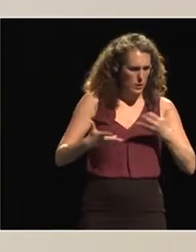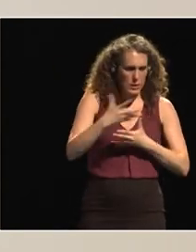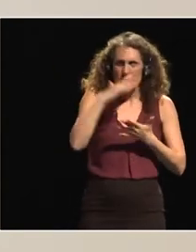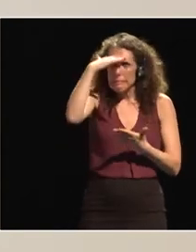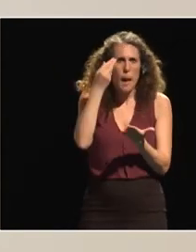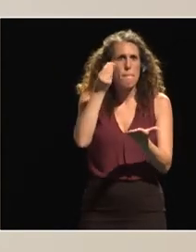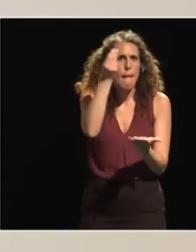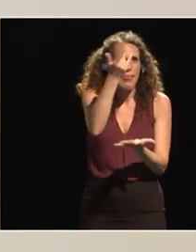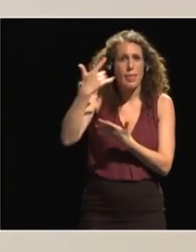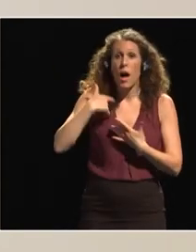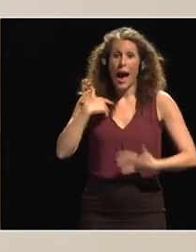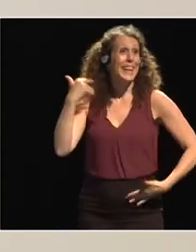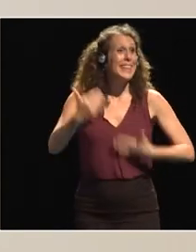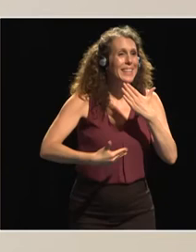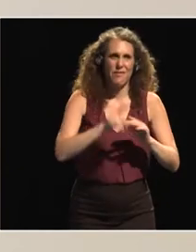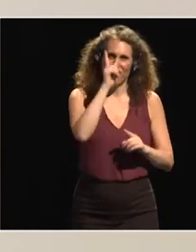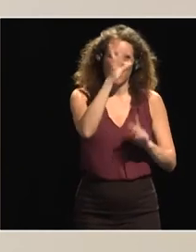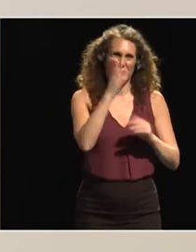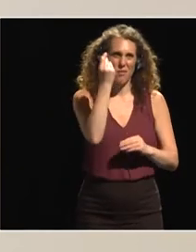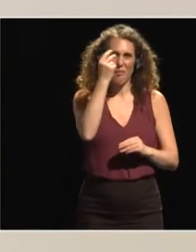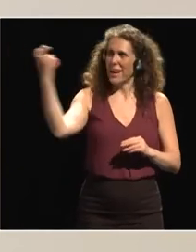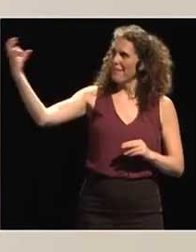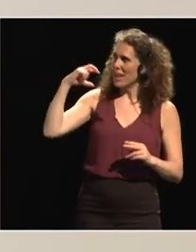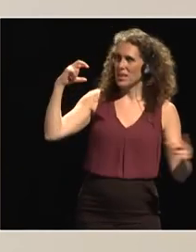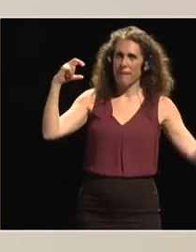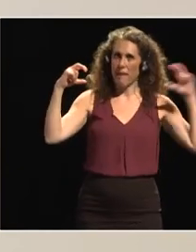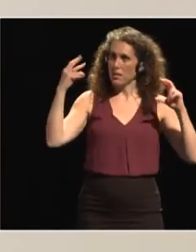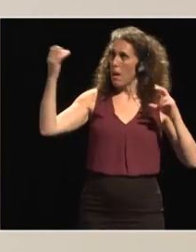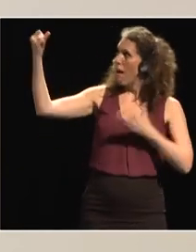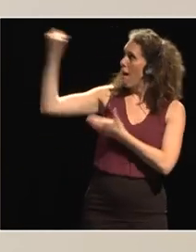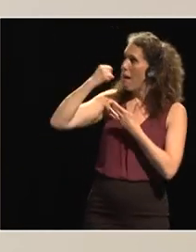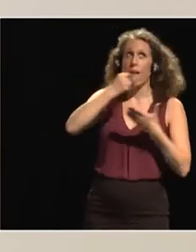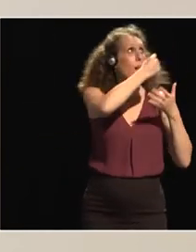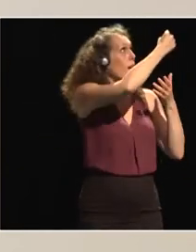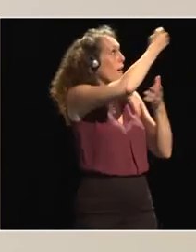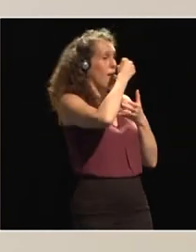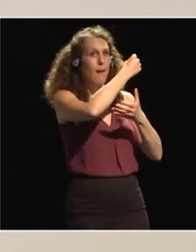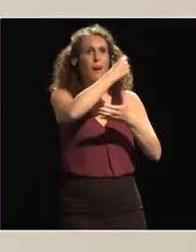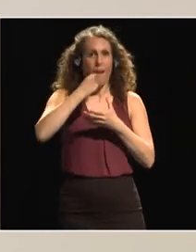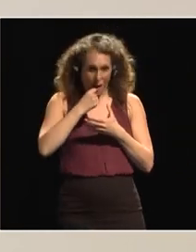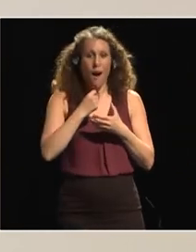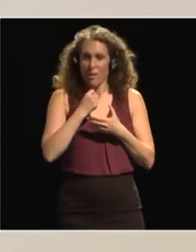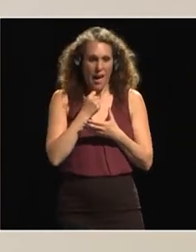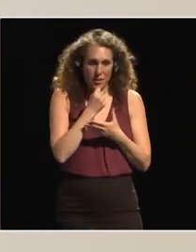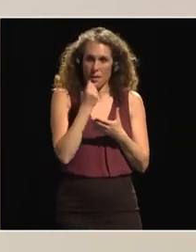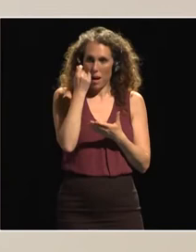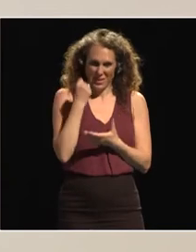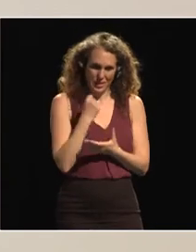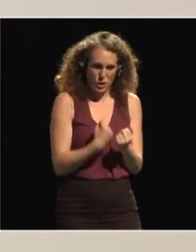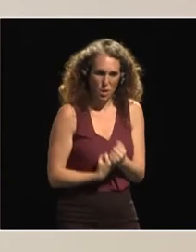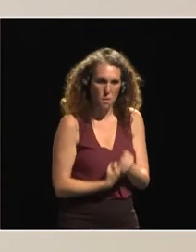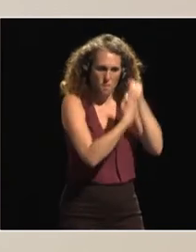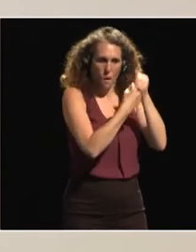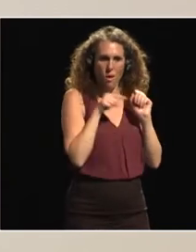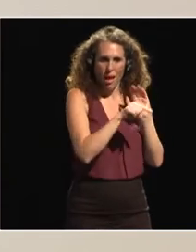resources you cannot do anything without investments in financial resources and we have to develop the programs as quickly as possible but also have